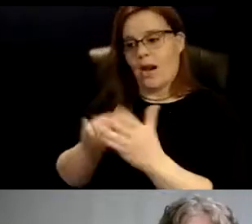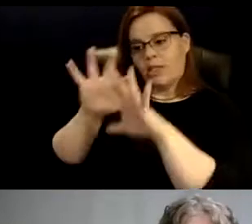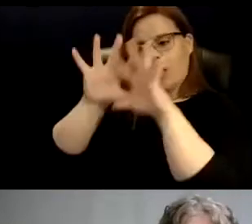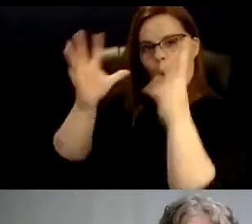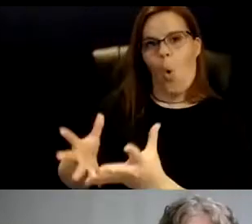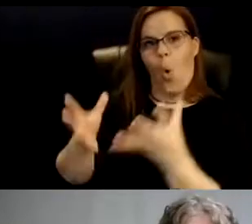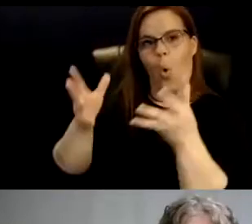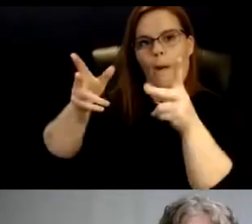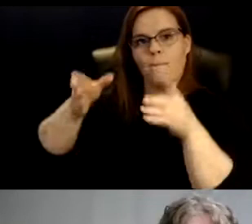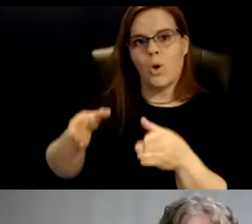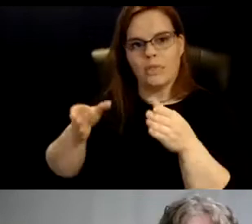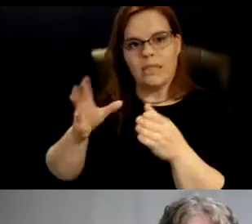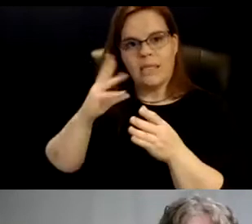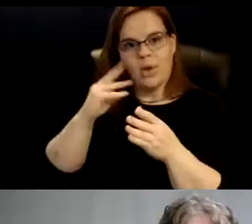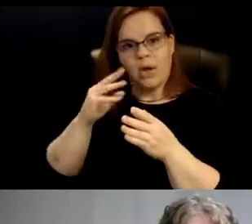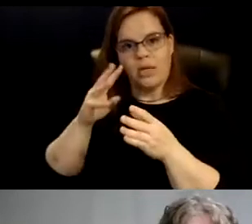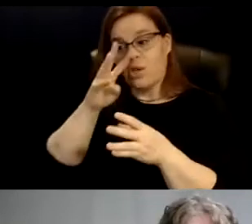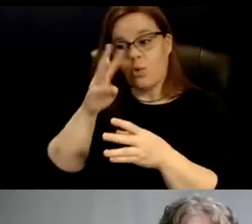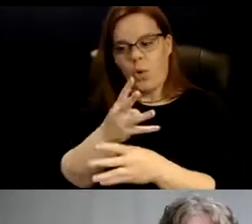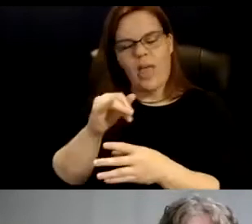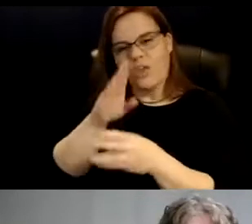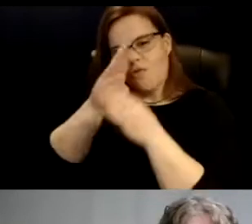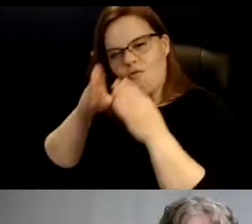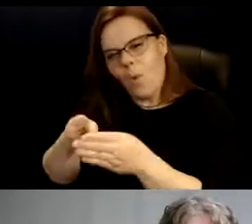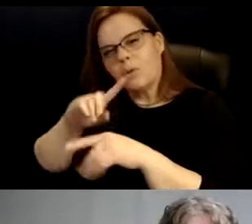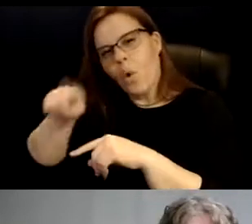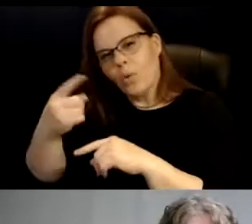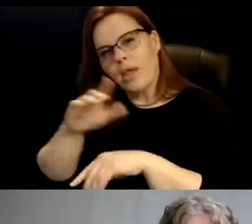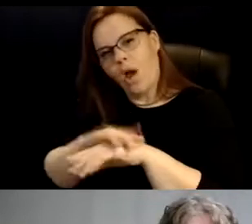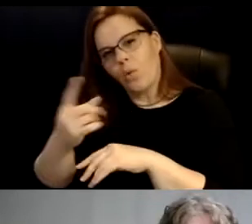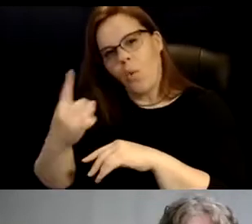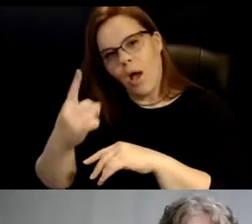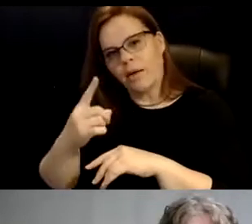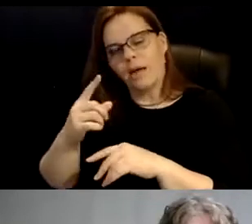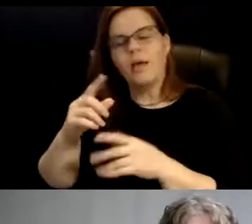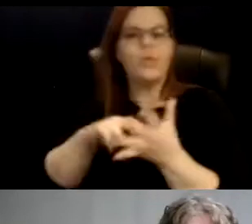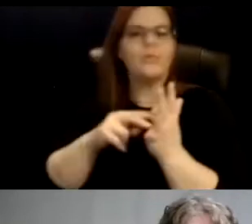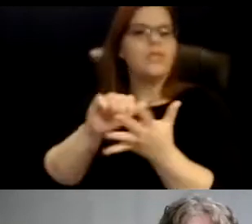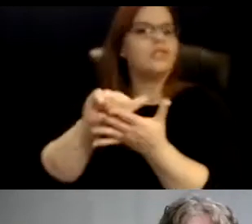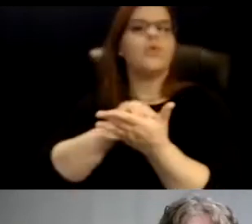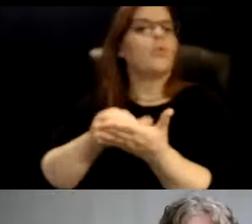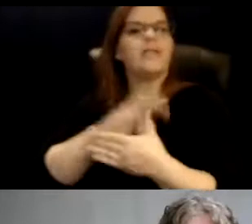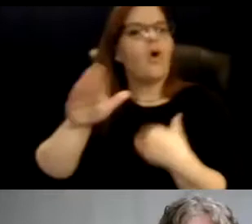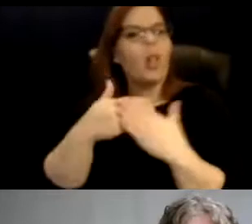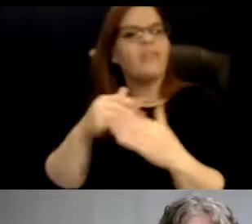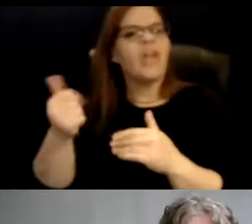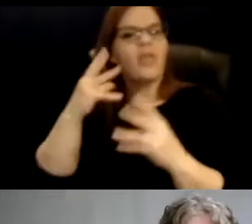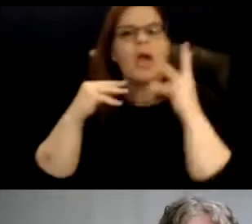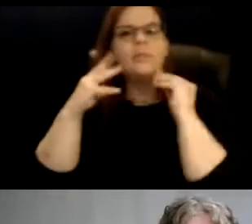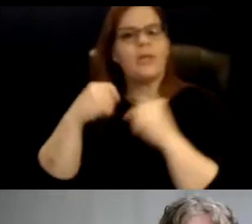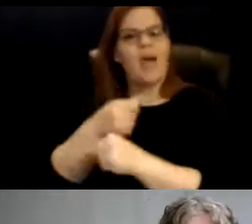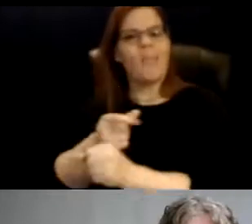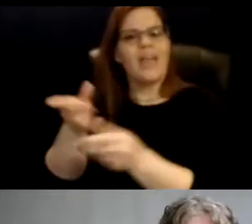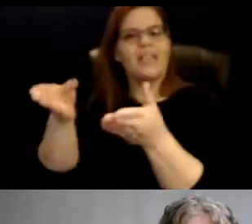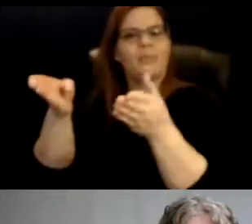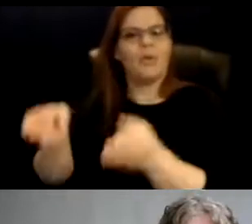you choose to focus only on one and completely erase the other. So, you know, you think about even down to like, there's a